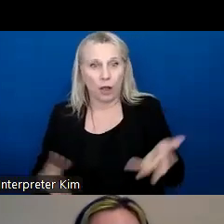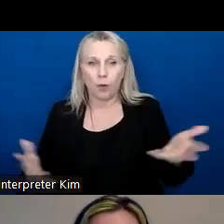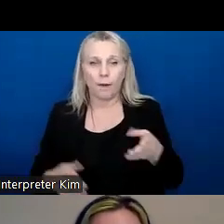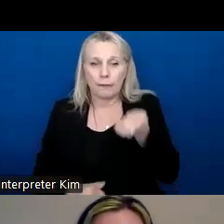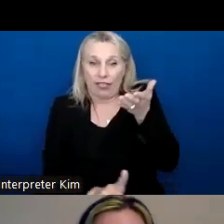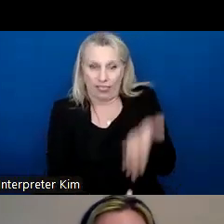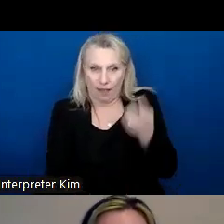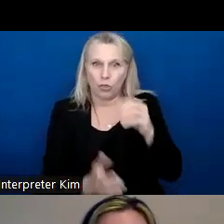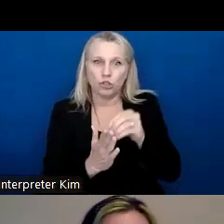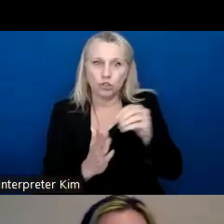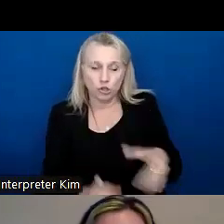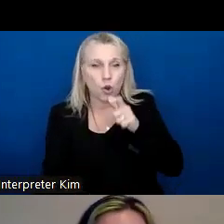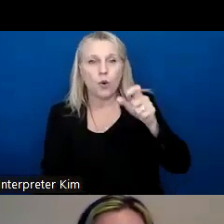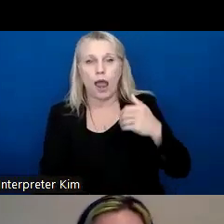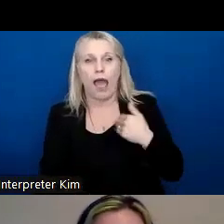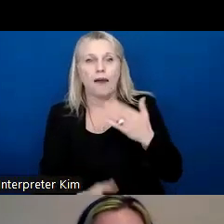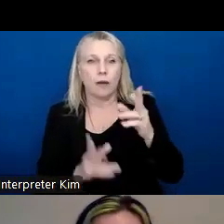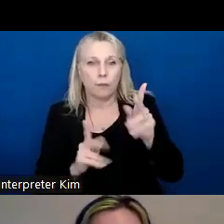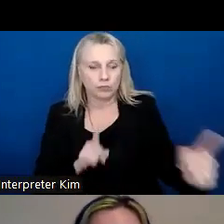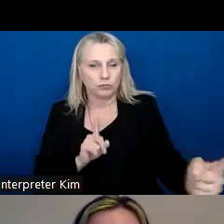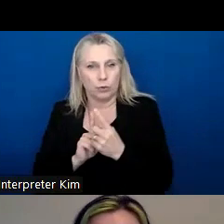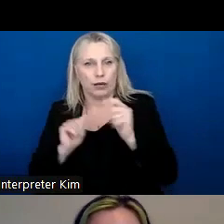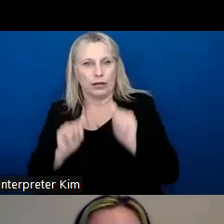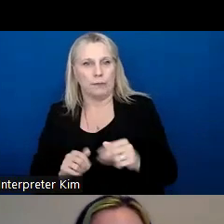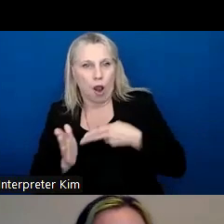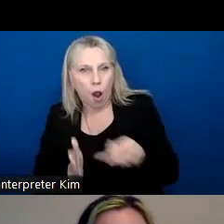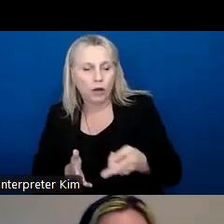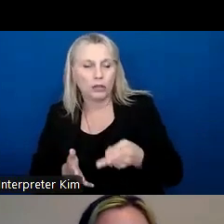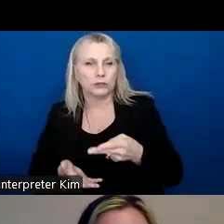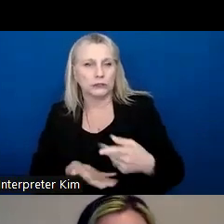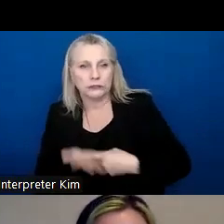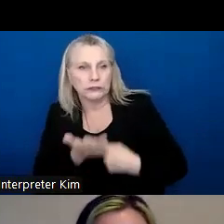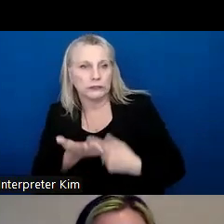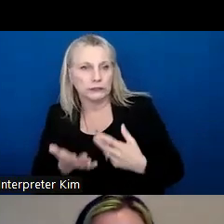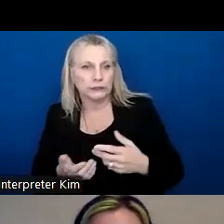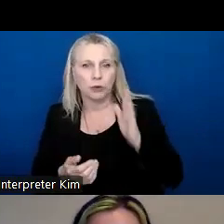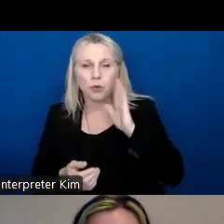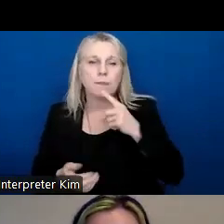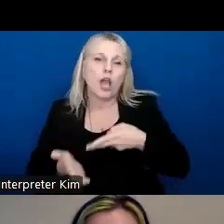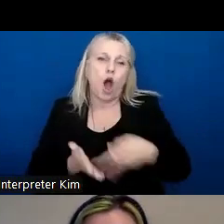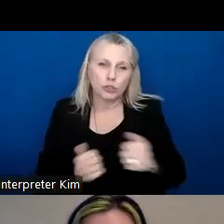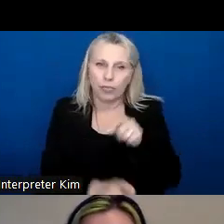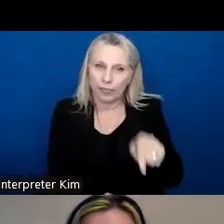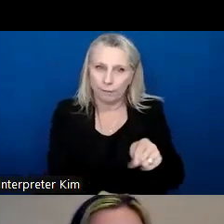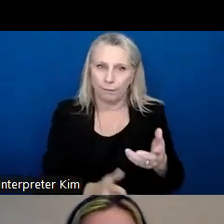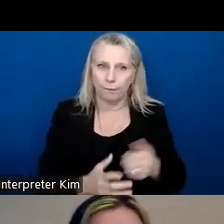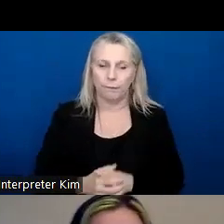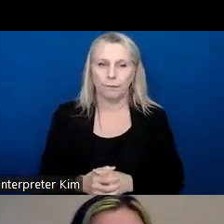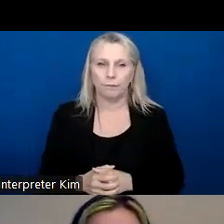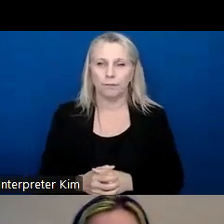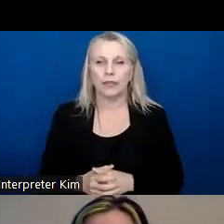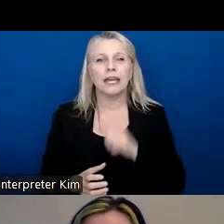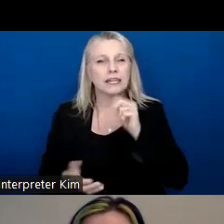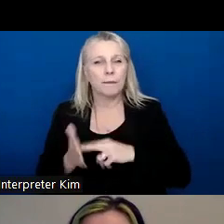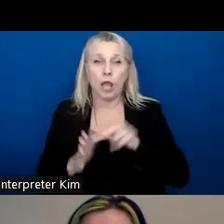for the student who feels like they have someone they can always be honest with and talk to and who's going to tell them the truth. Um, not saying that